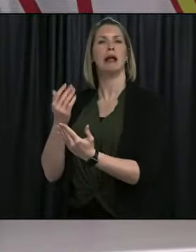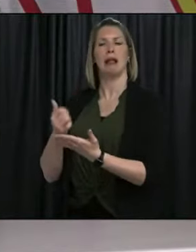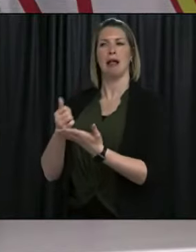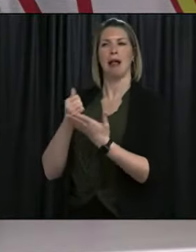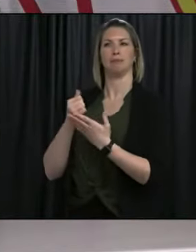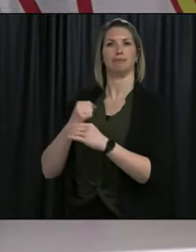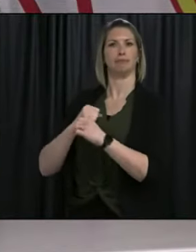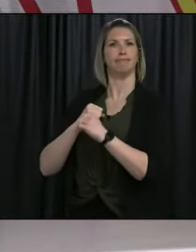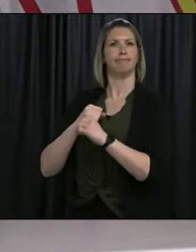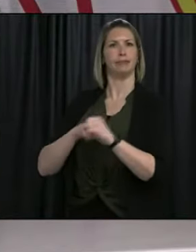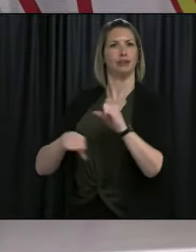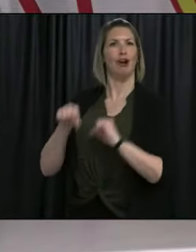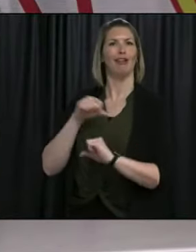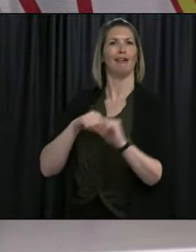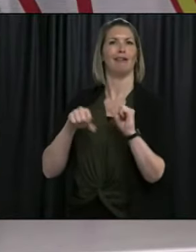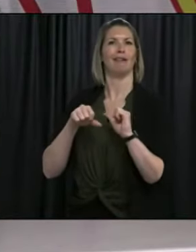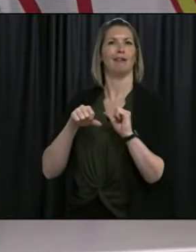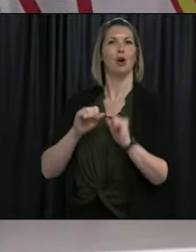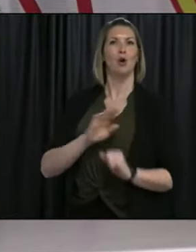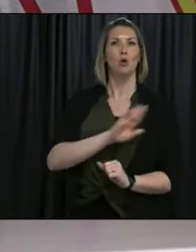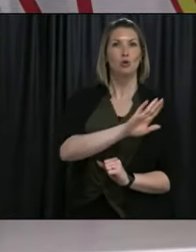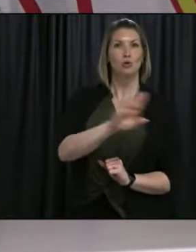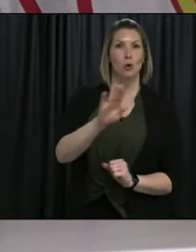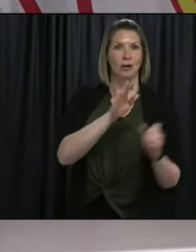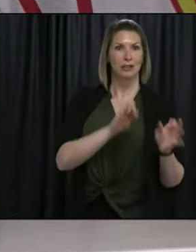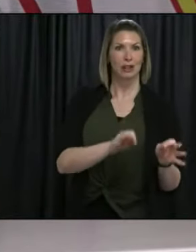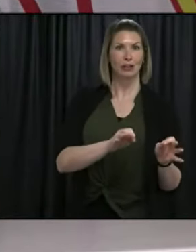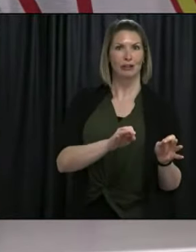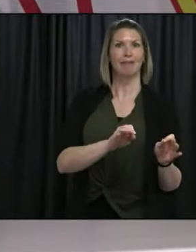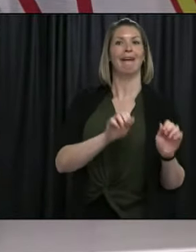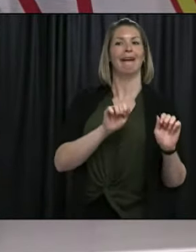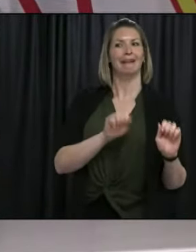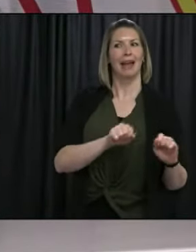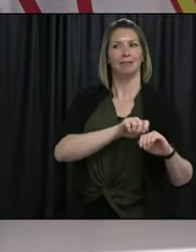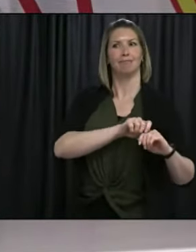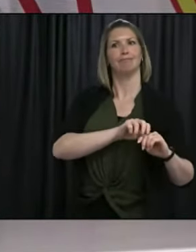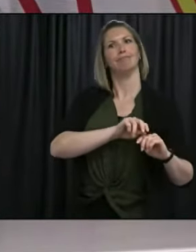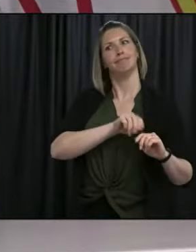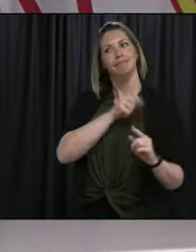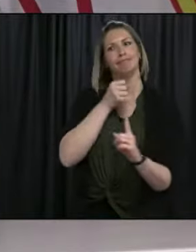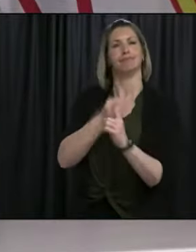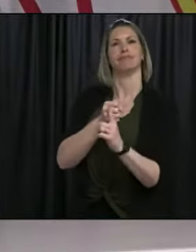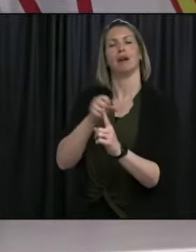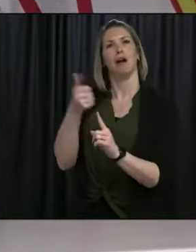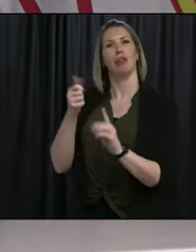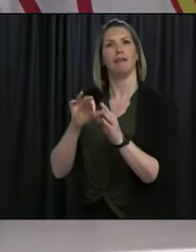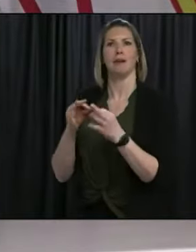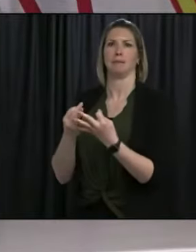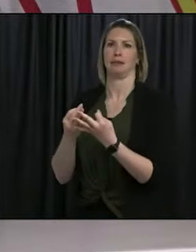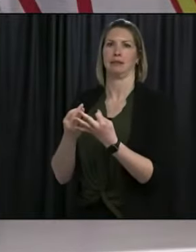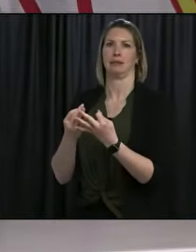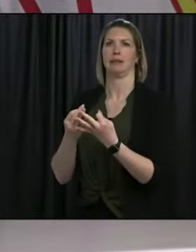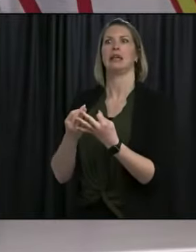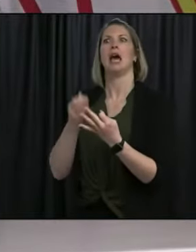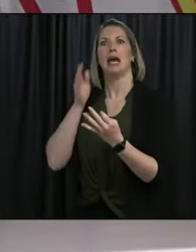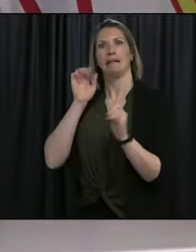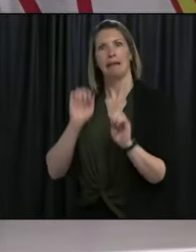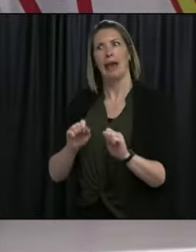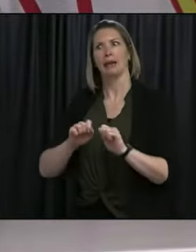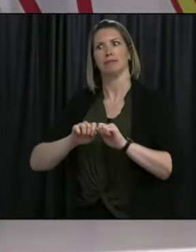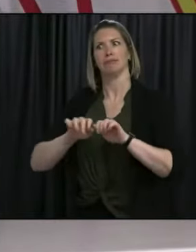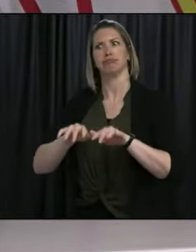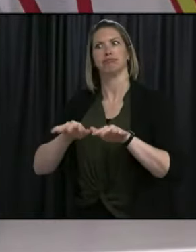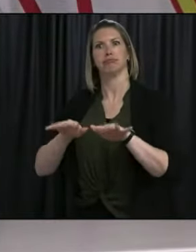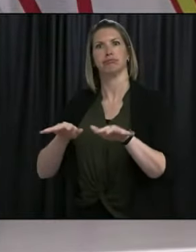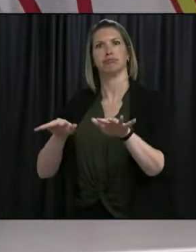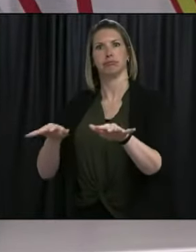decision we make has an impact on others and a ripple effect in our communities. There is no doubt that